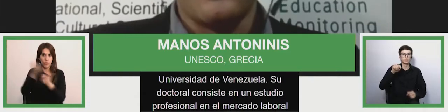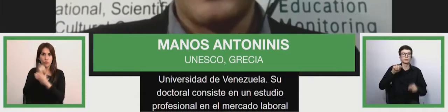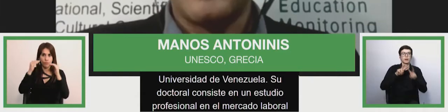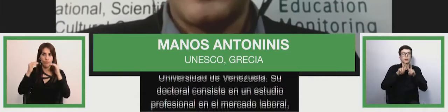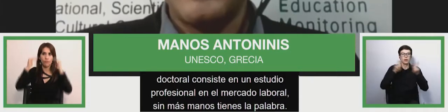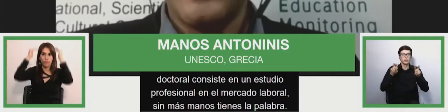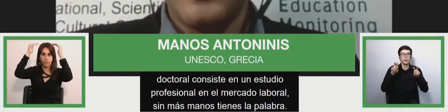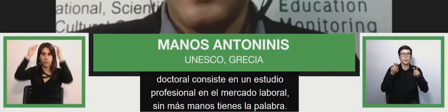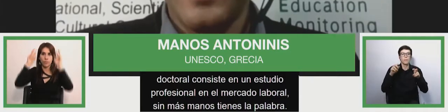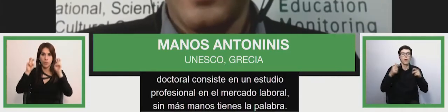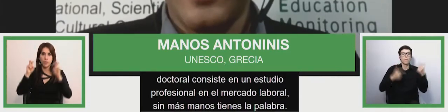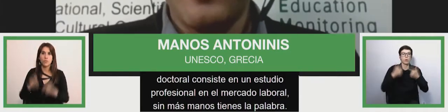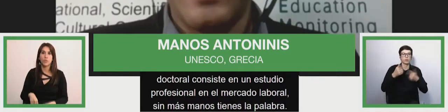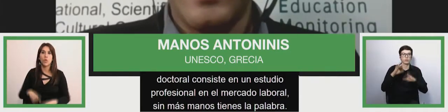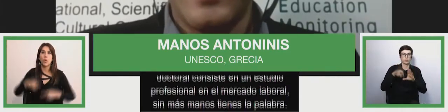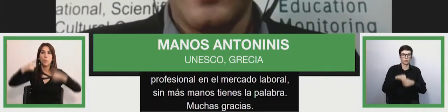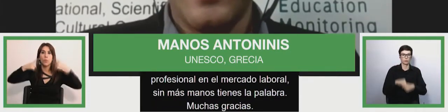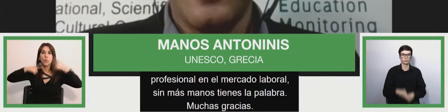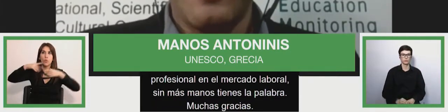Thank you for sharing screen.